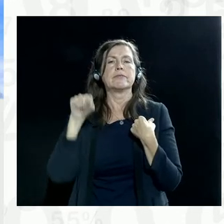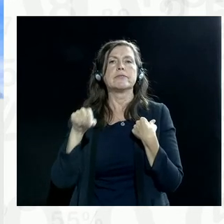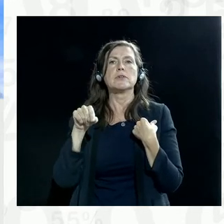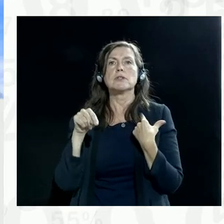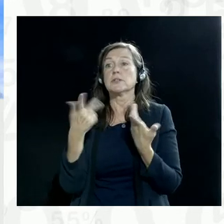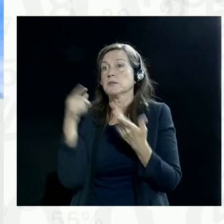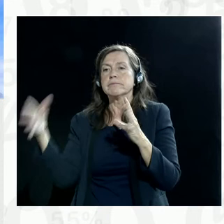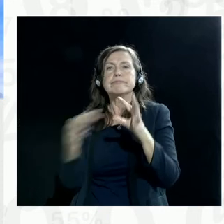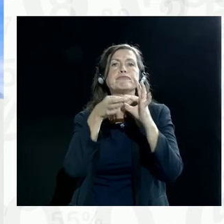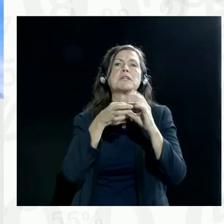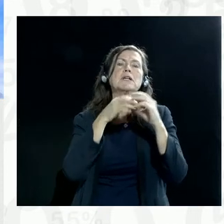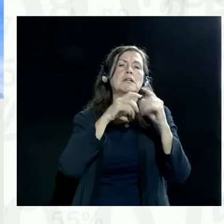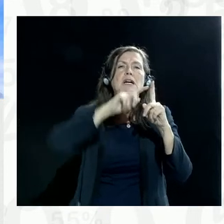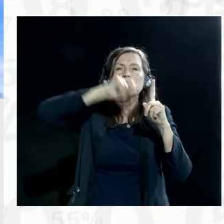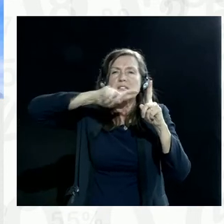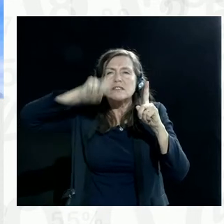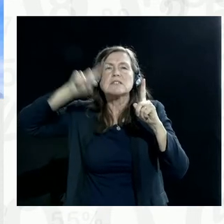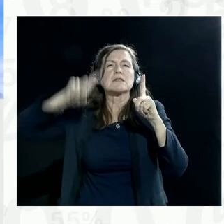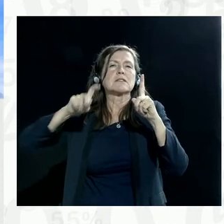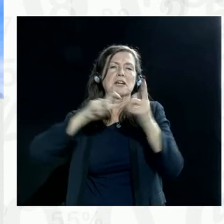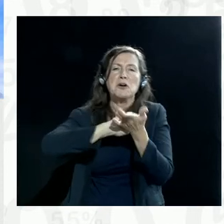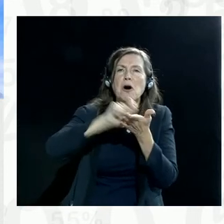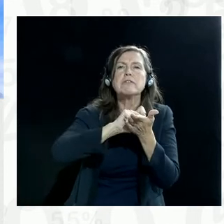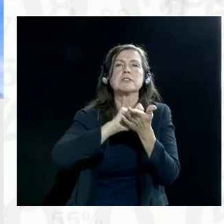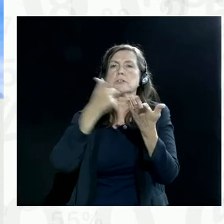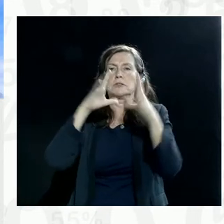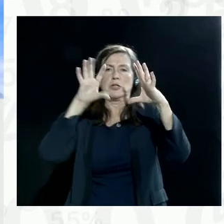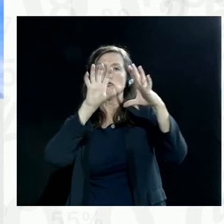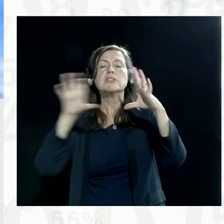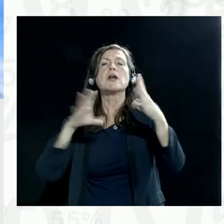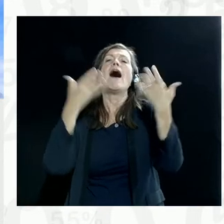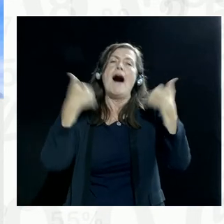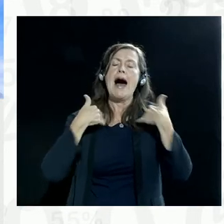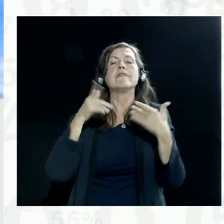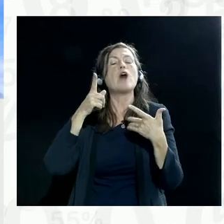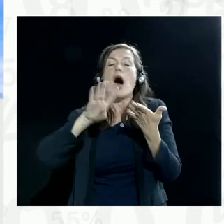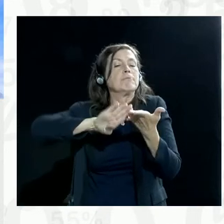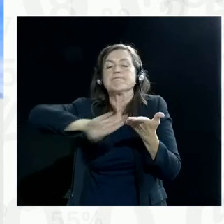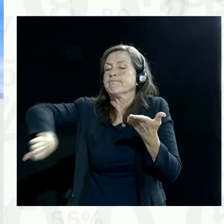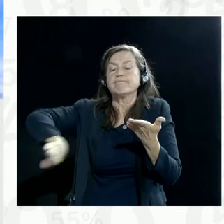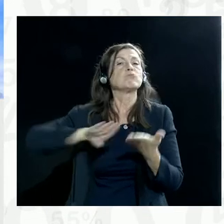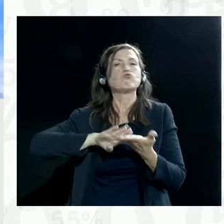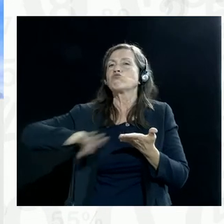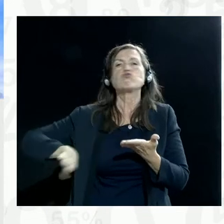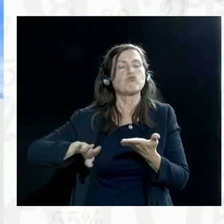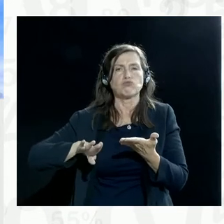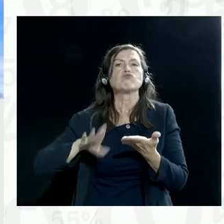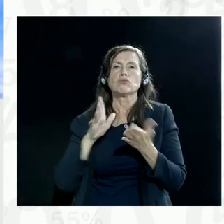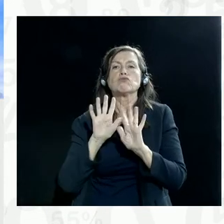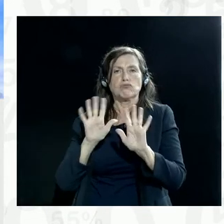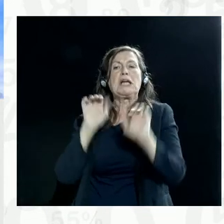statistical offices and other research, there is a significant exemption. And the exemptions do apply.